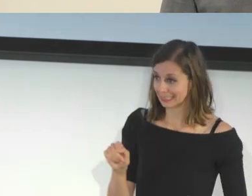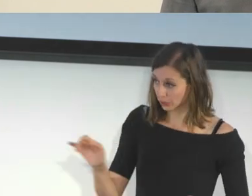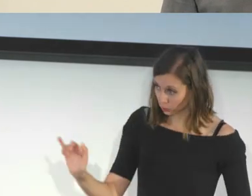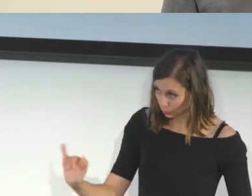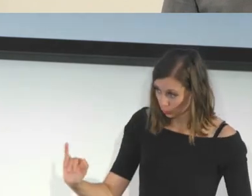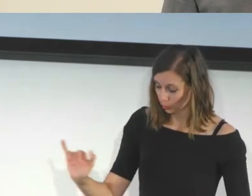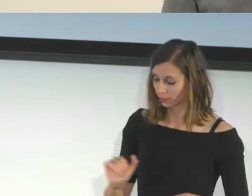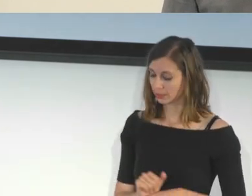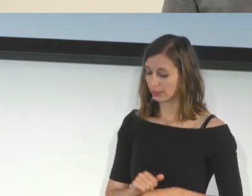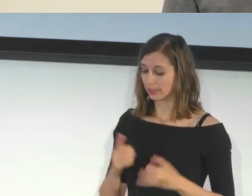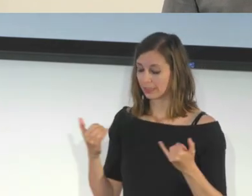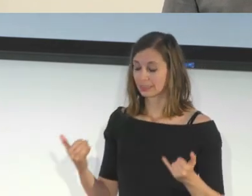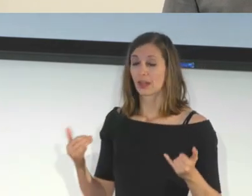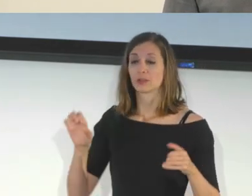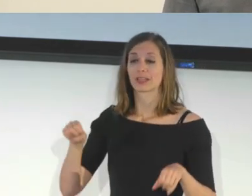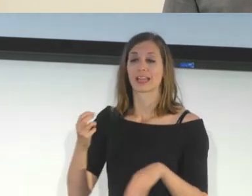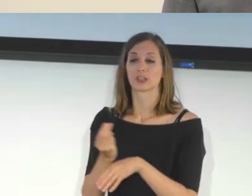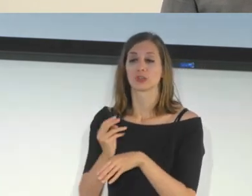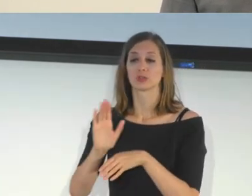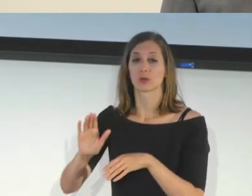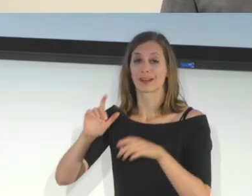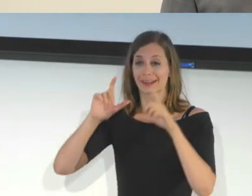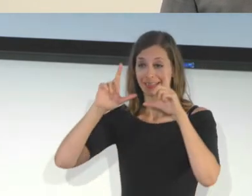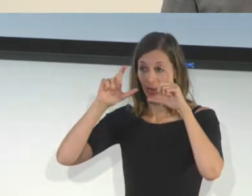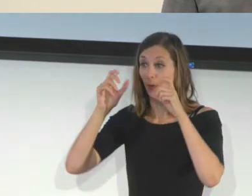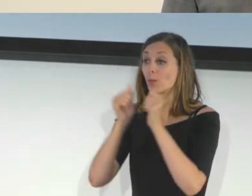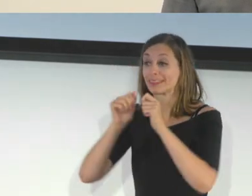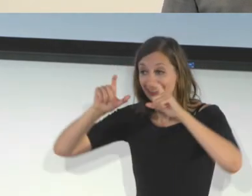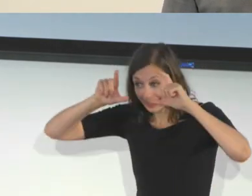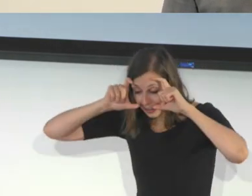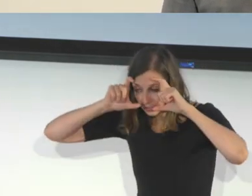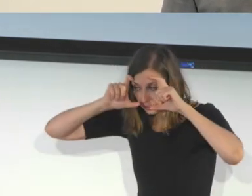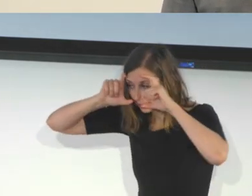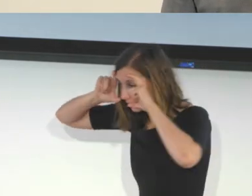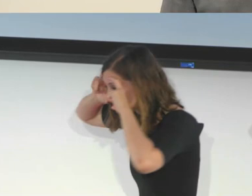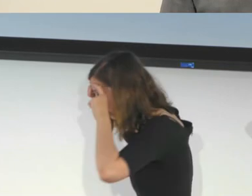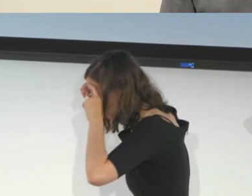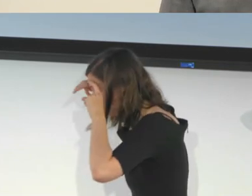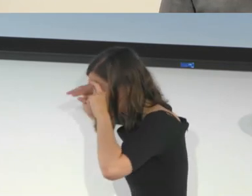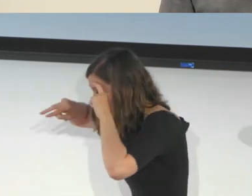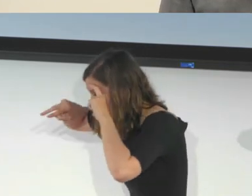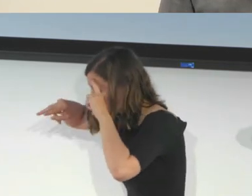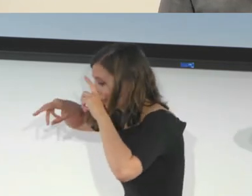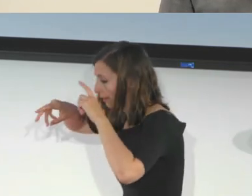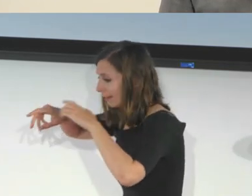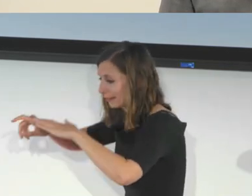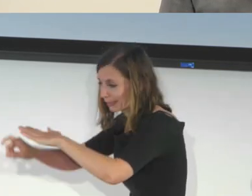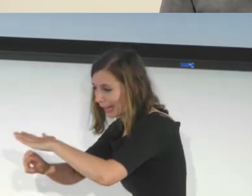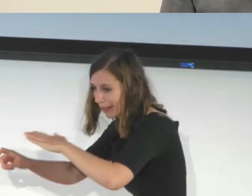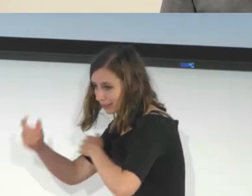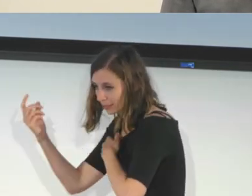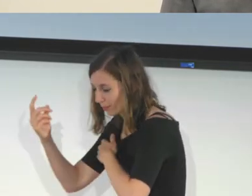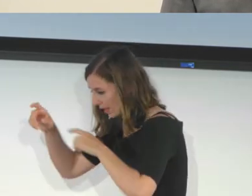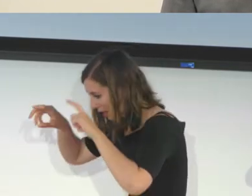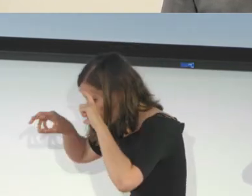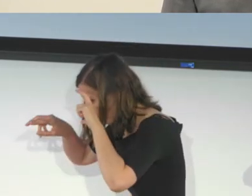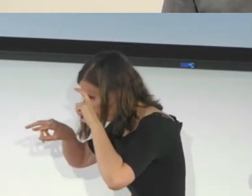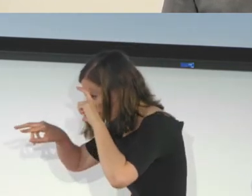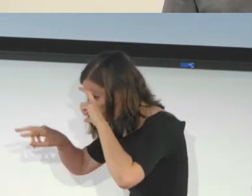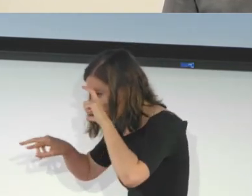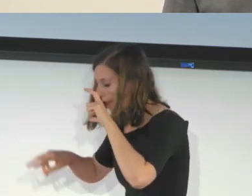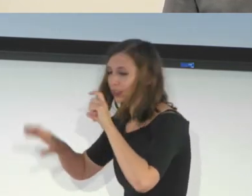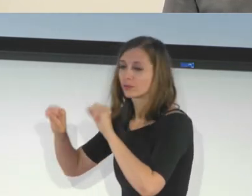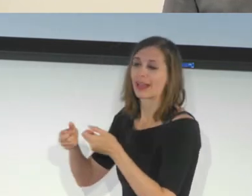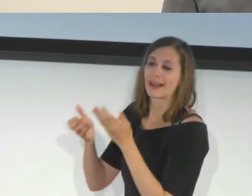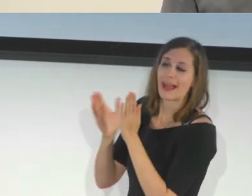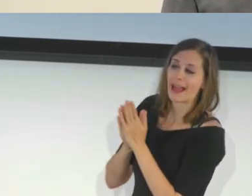to point with your camera, with your glasses, and the application will start, you can ask to certain information